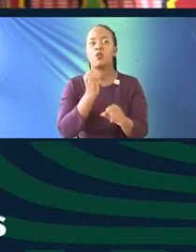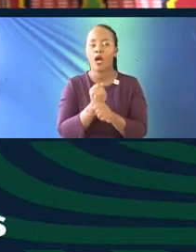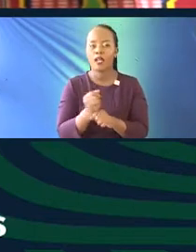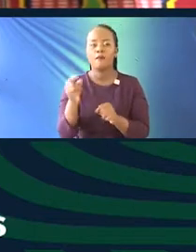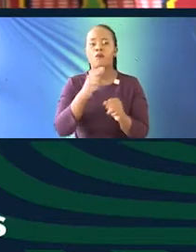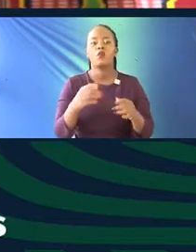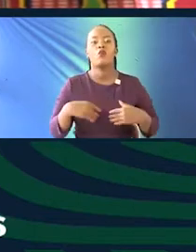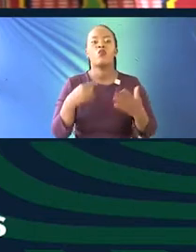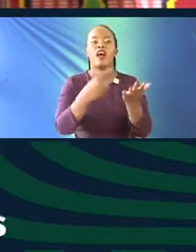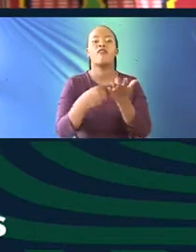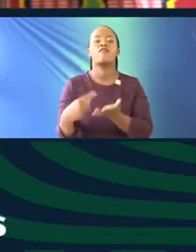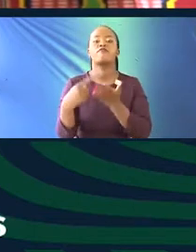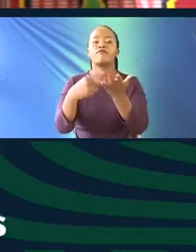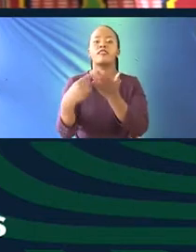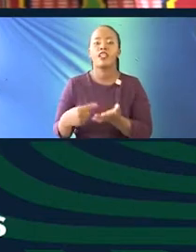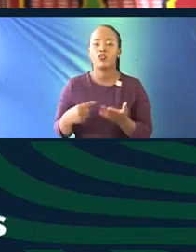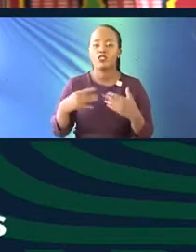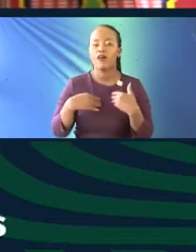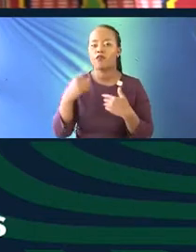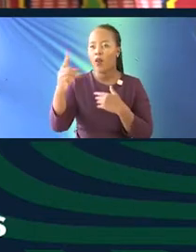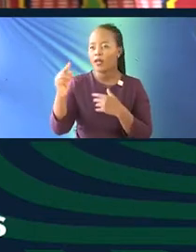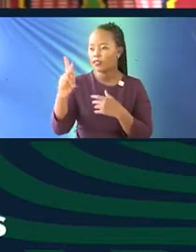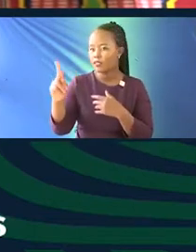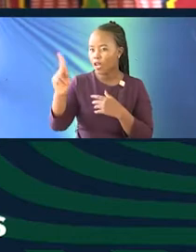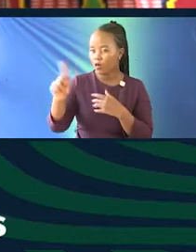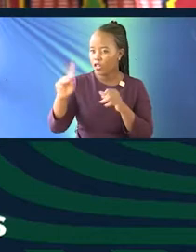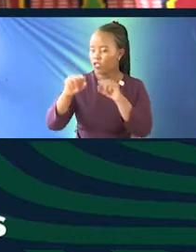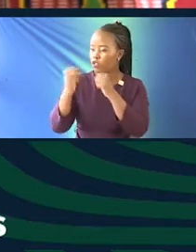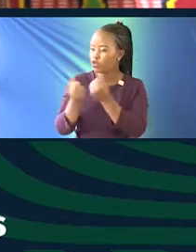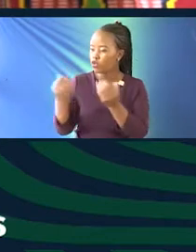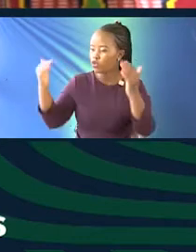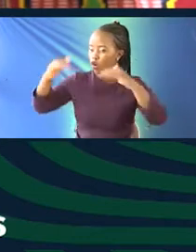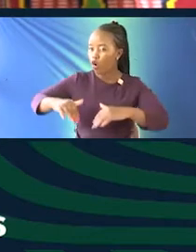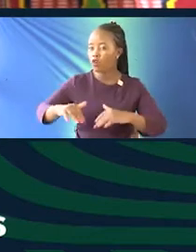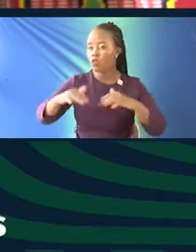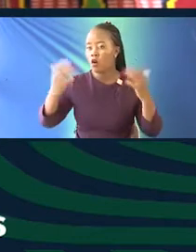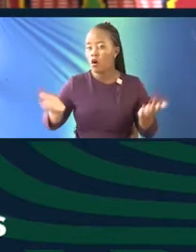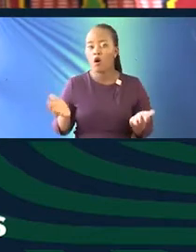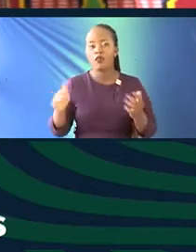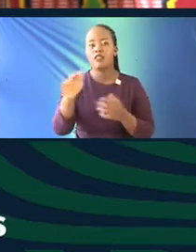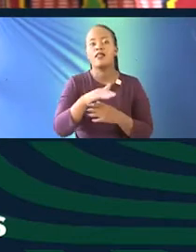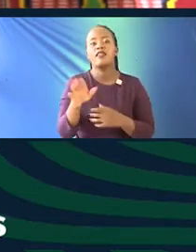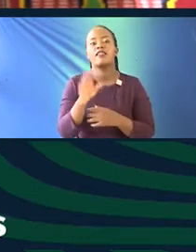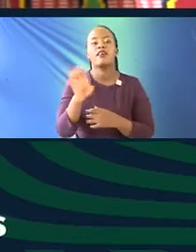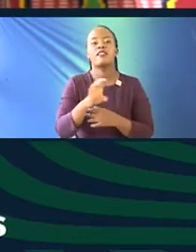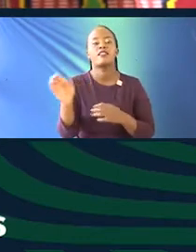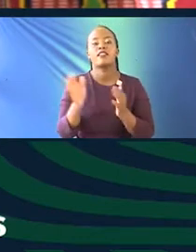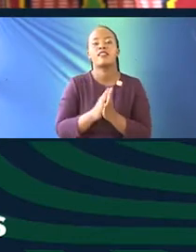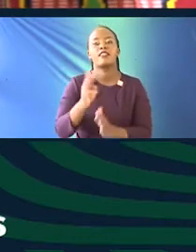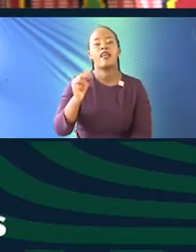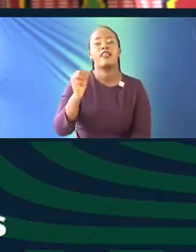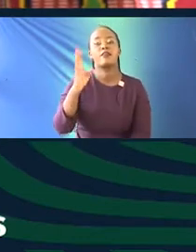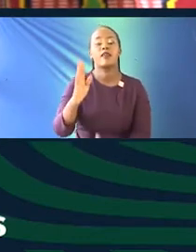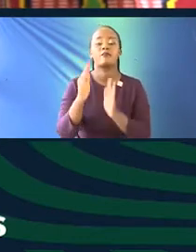have these discussions that we stage mostly at Kaluleni Social Hall for that area or at Eastlands Library itself or at the Macmillan Library